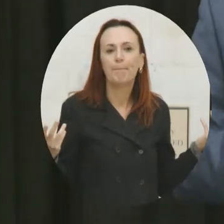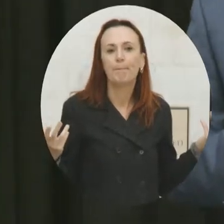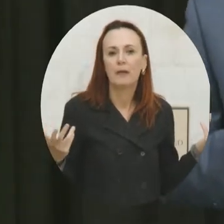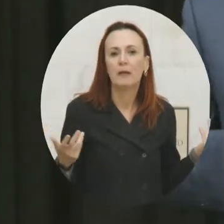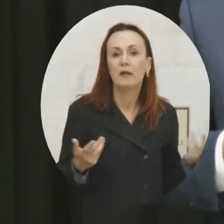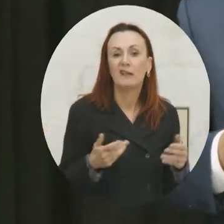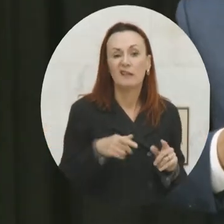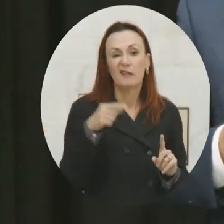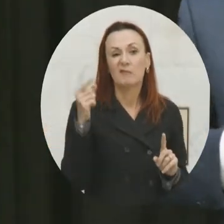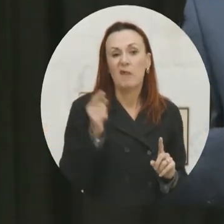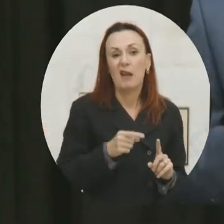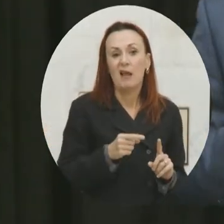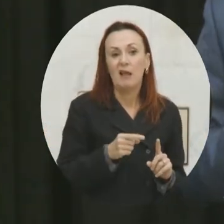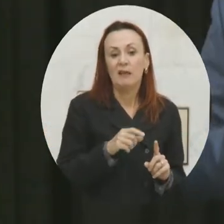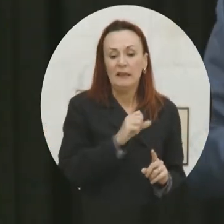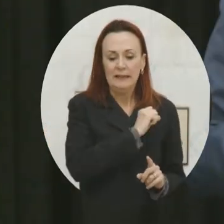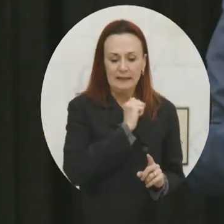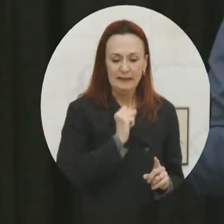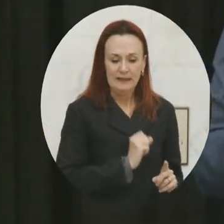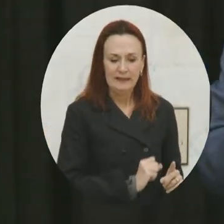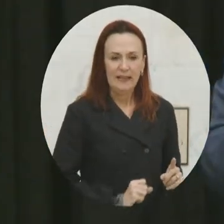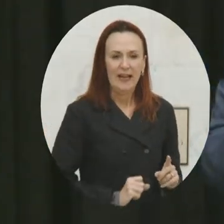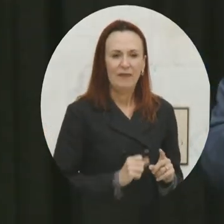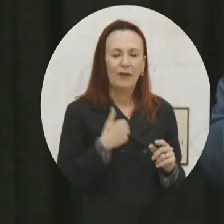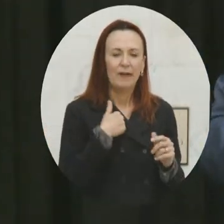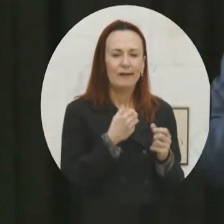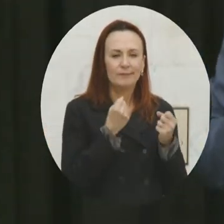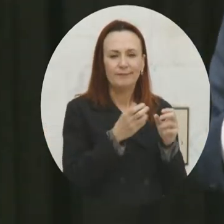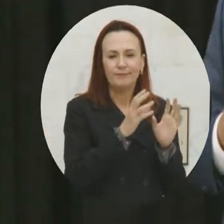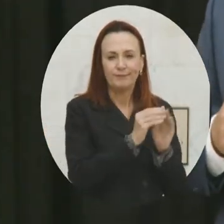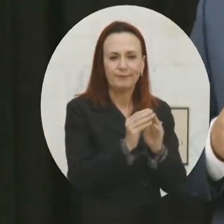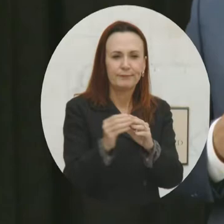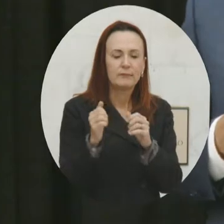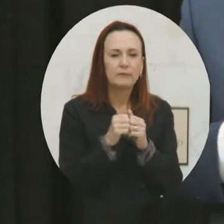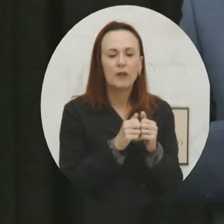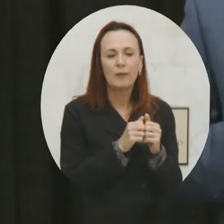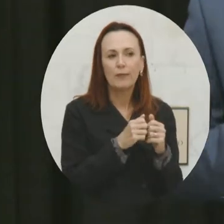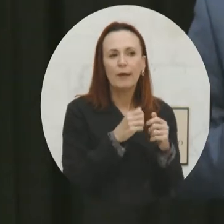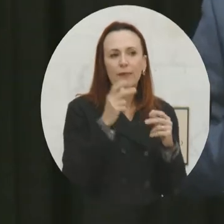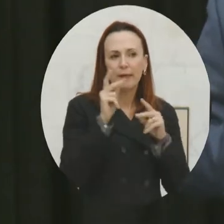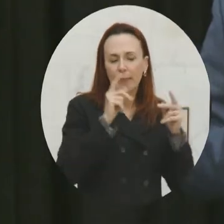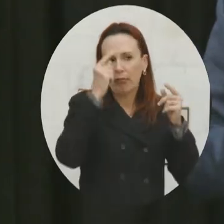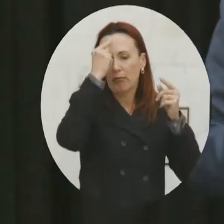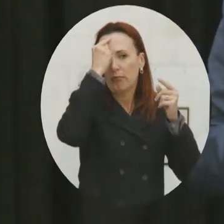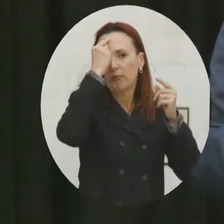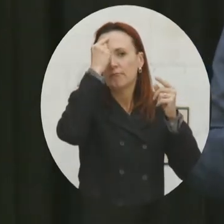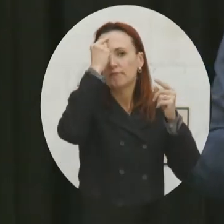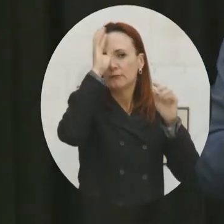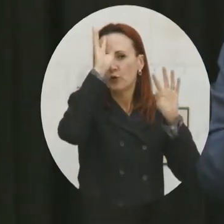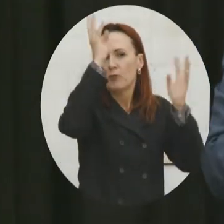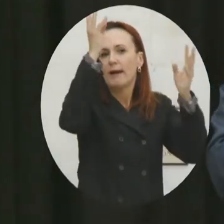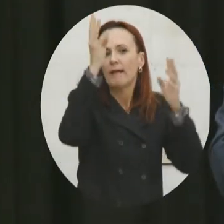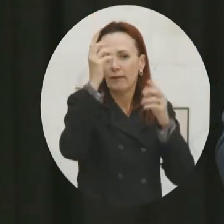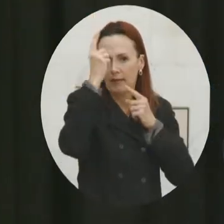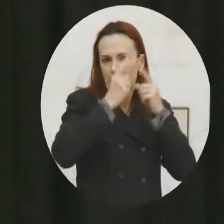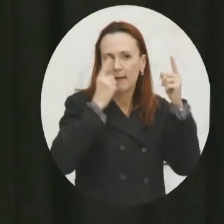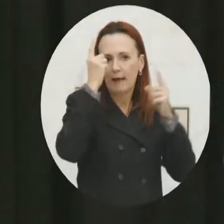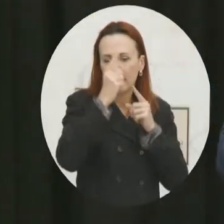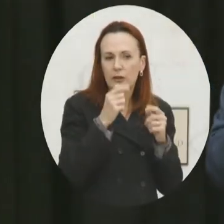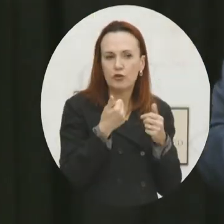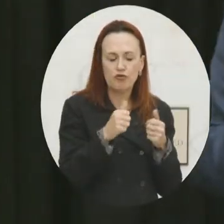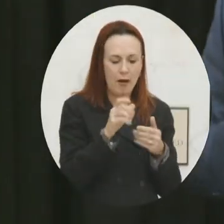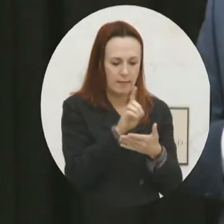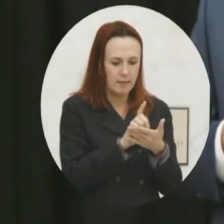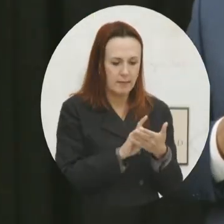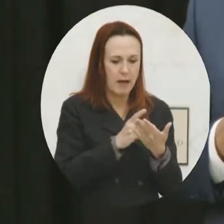And so the bottom line is that Stanford hosted a bunch of charrettes with thought leaders in the resilience sustainability movement to design